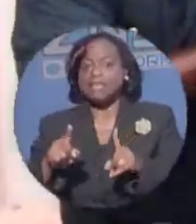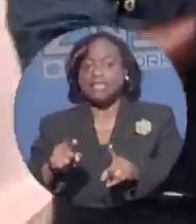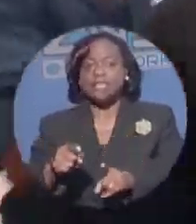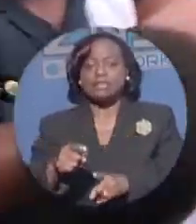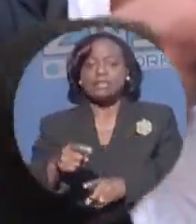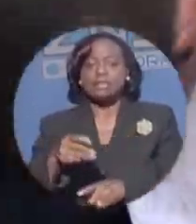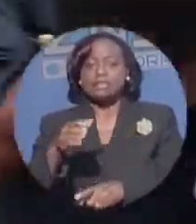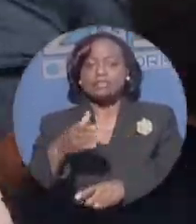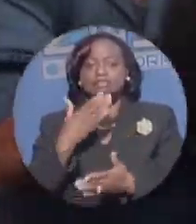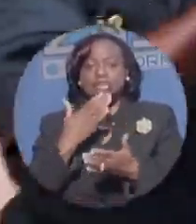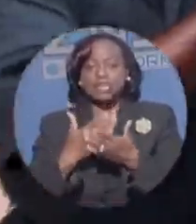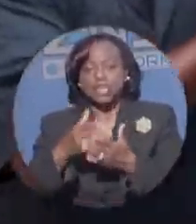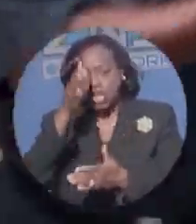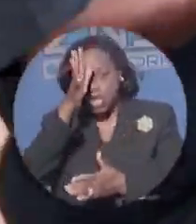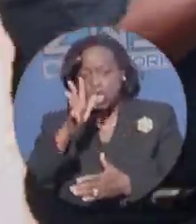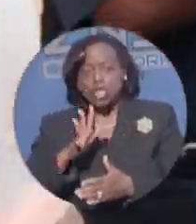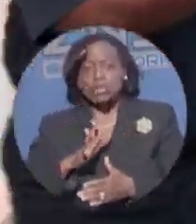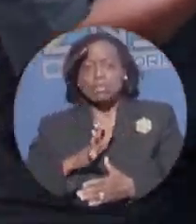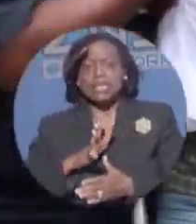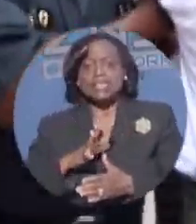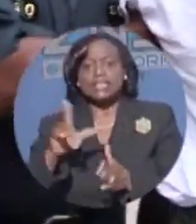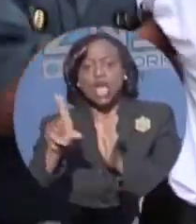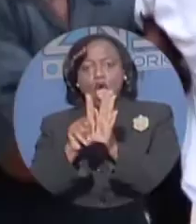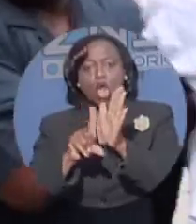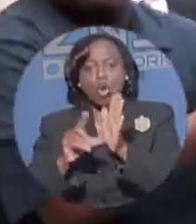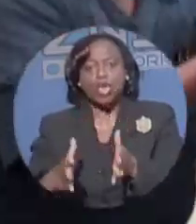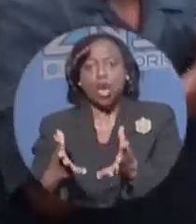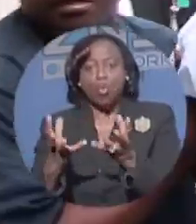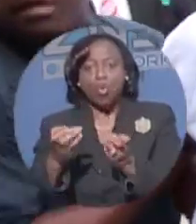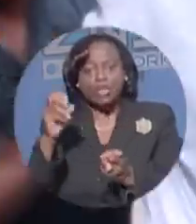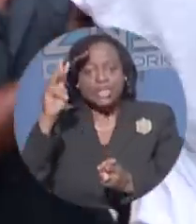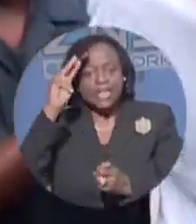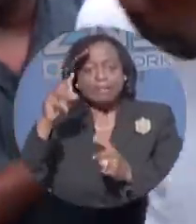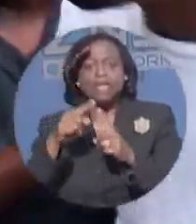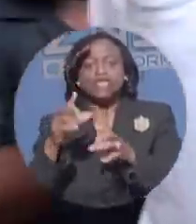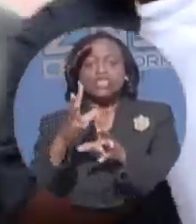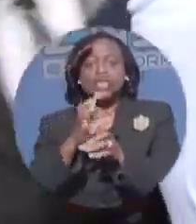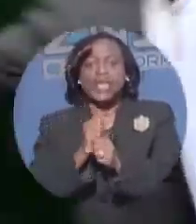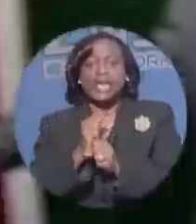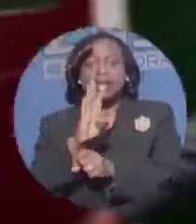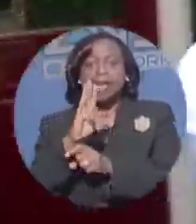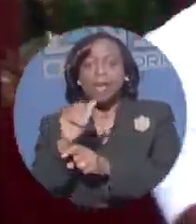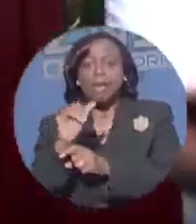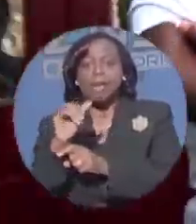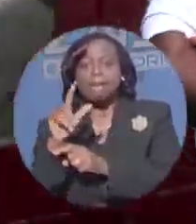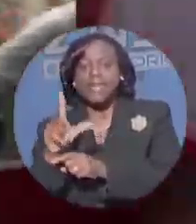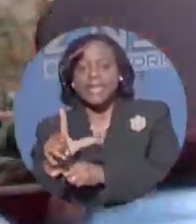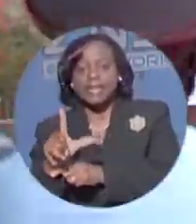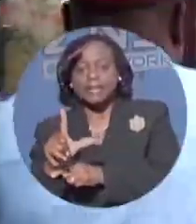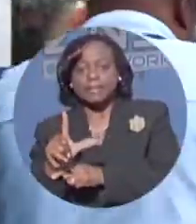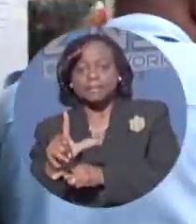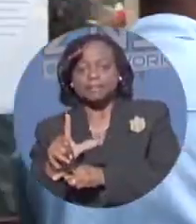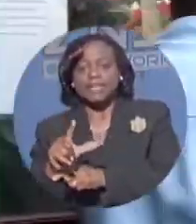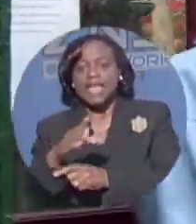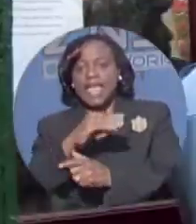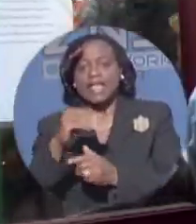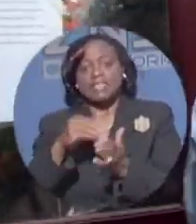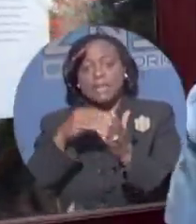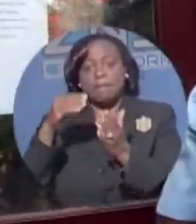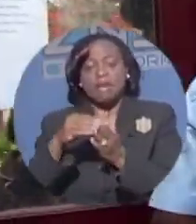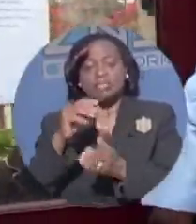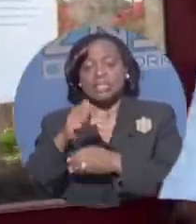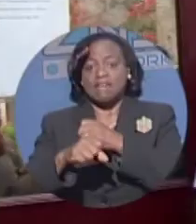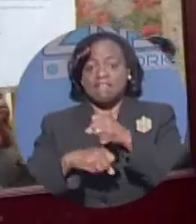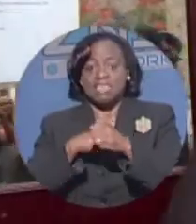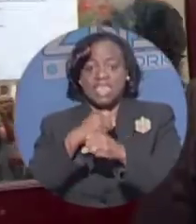Tekoya Bridgewater, argued for him to receive bail, noting that Goodman's matters date back to 1993 and 1998, and the amount of years where matters